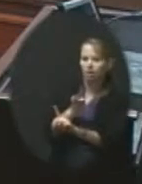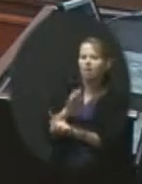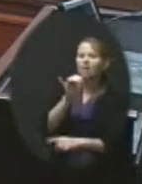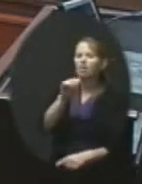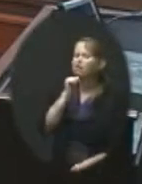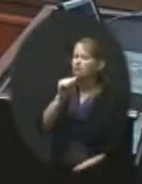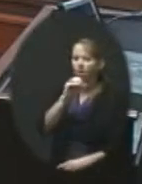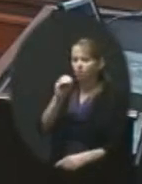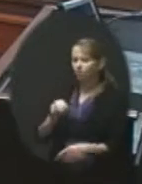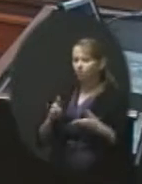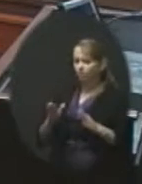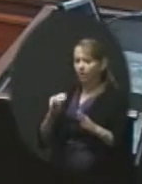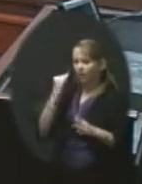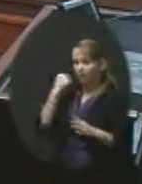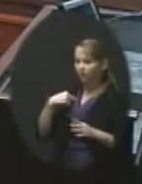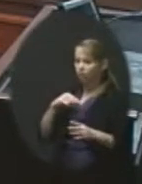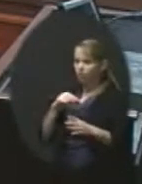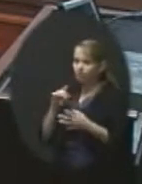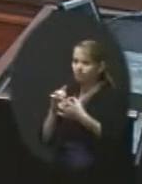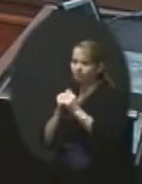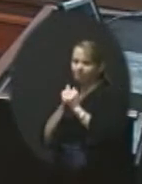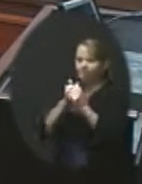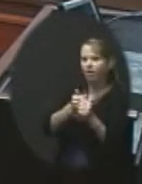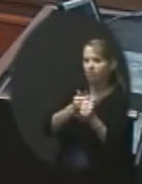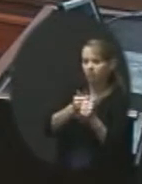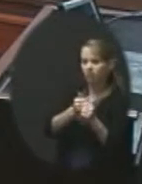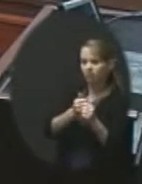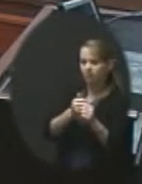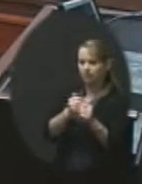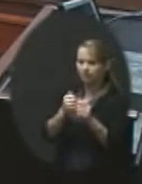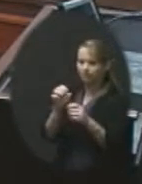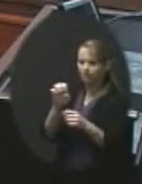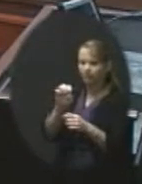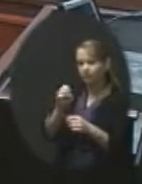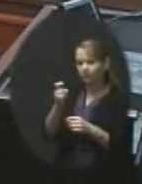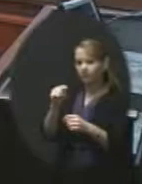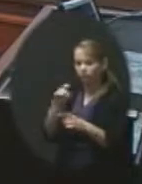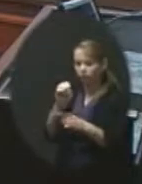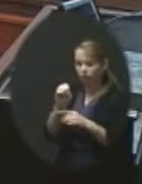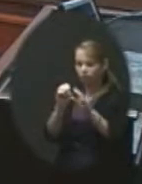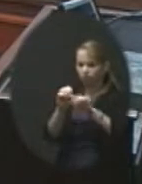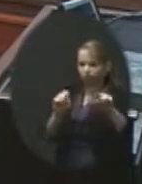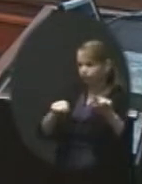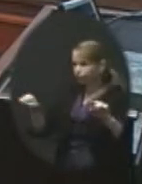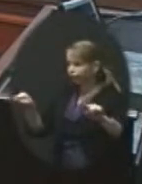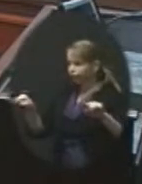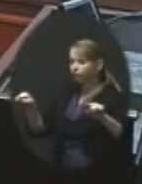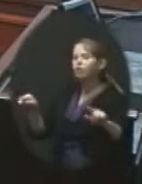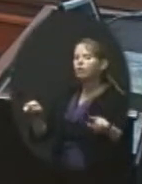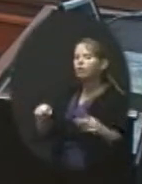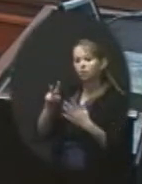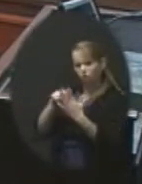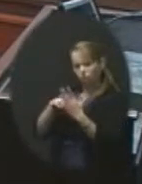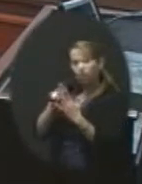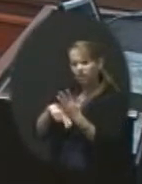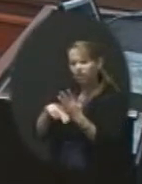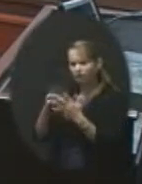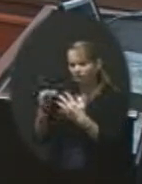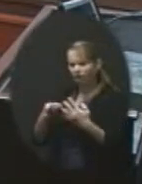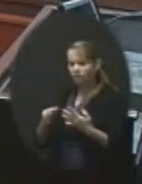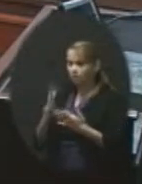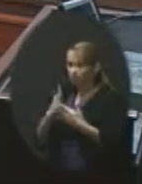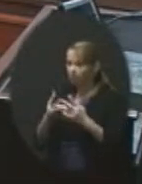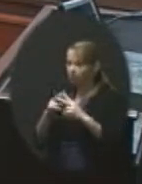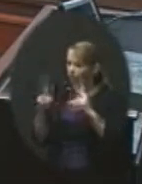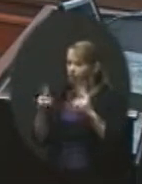good about if we went to some extremes of what some of these things were presented. And you'll have, you can read the options that some of these were very extreme. This gives